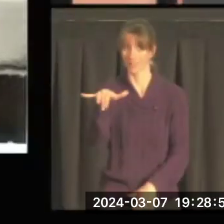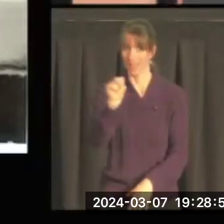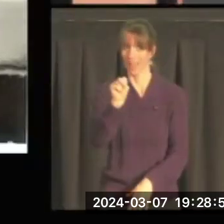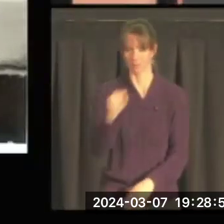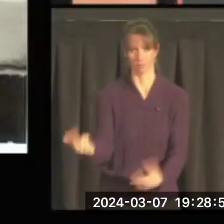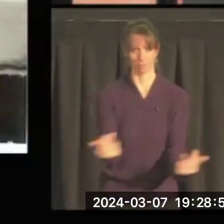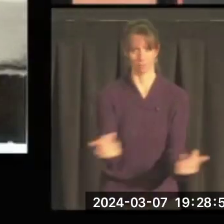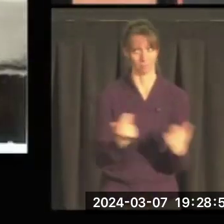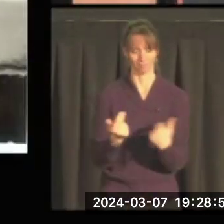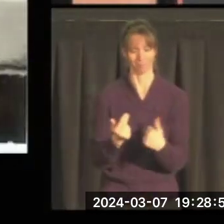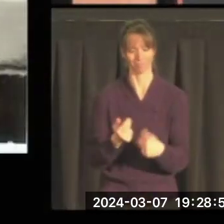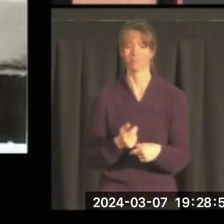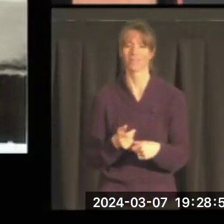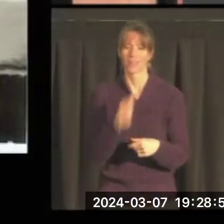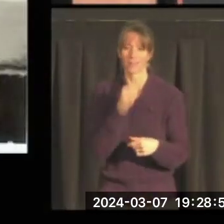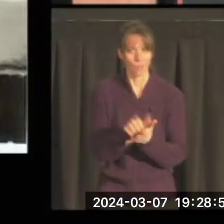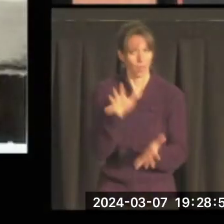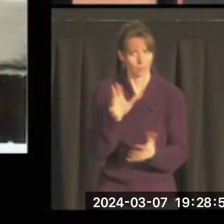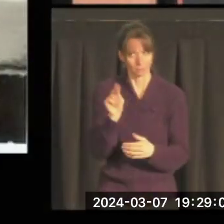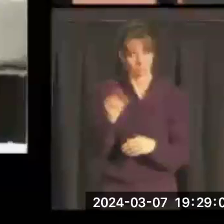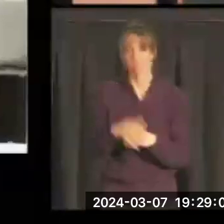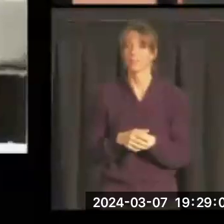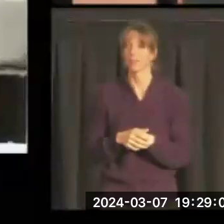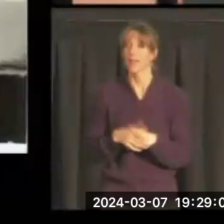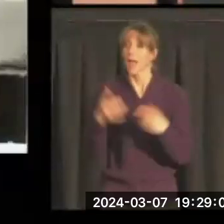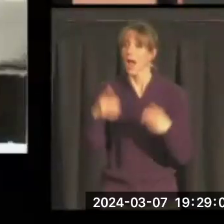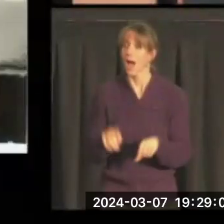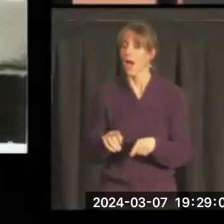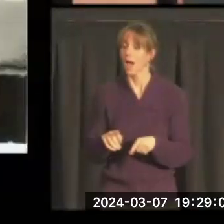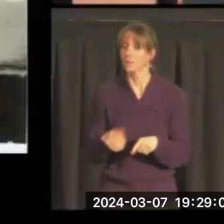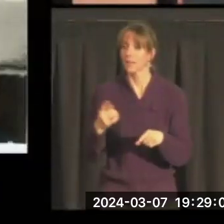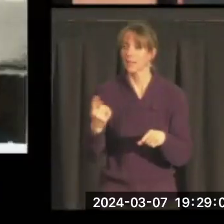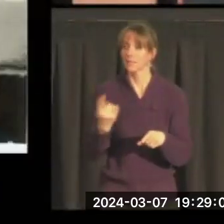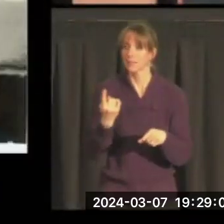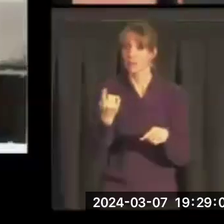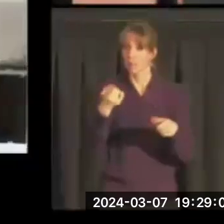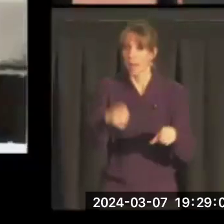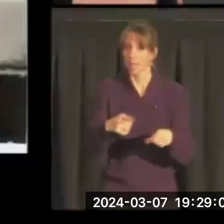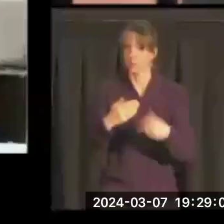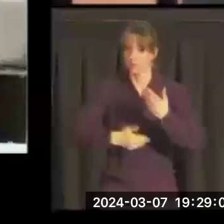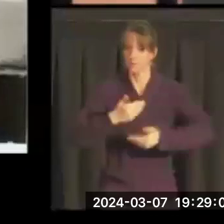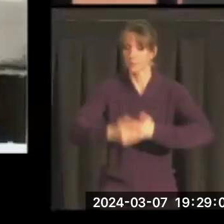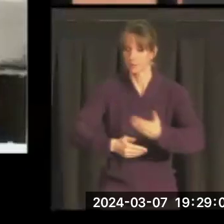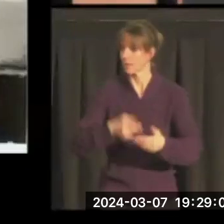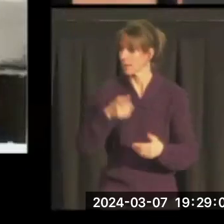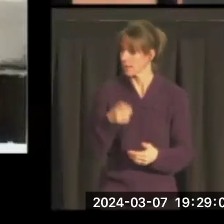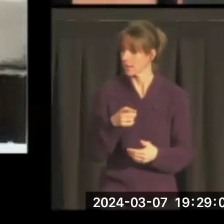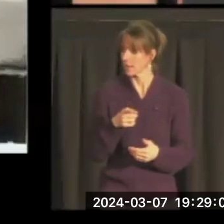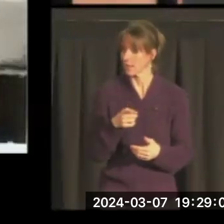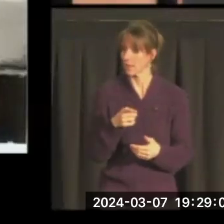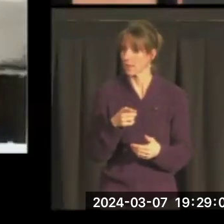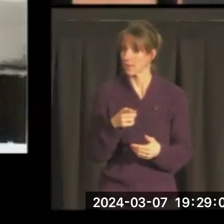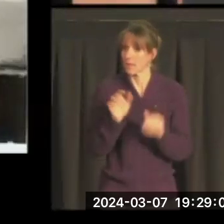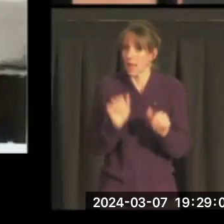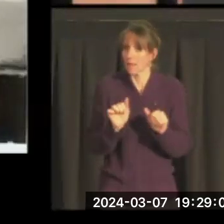And he, lo and behold, somewhere along the line, he is